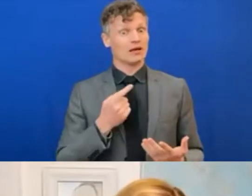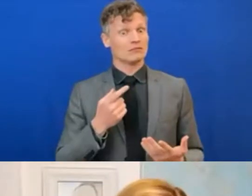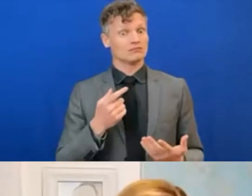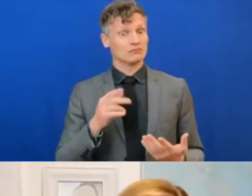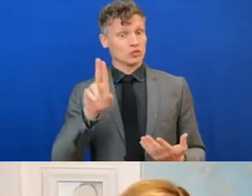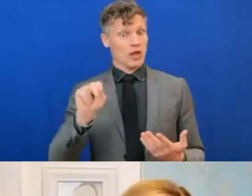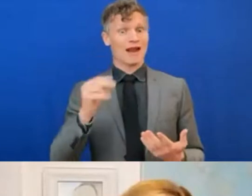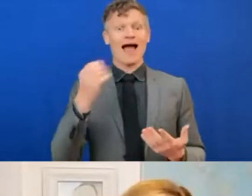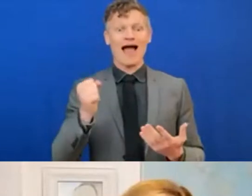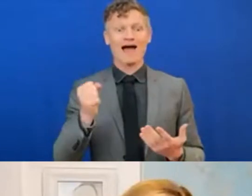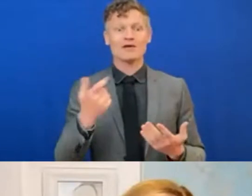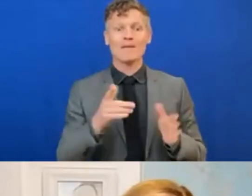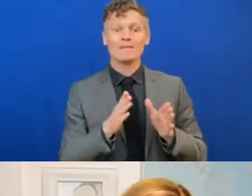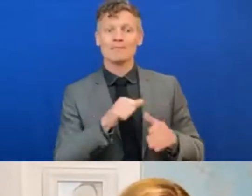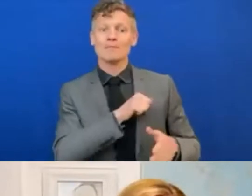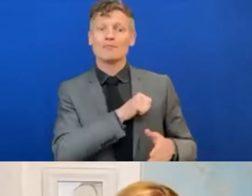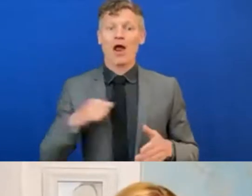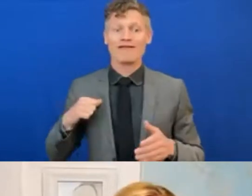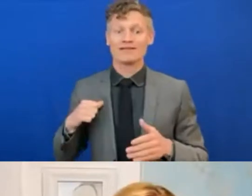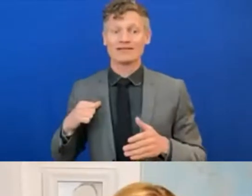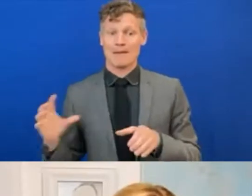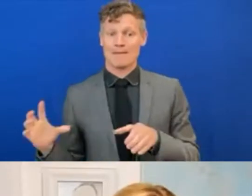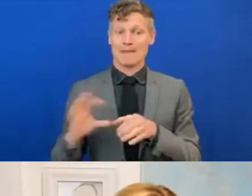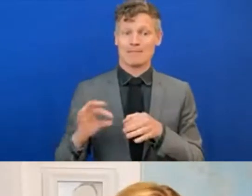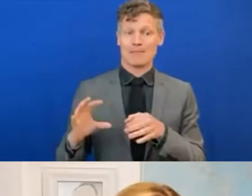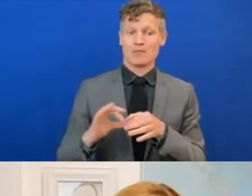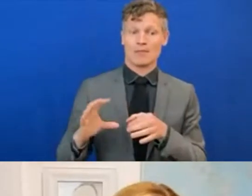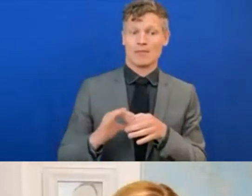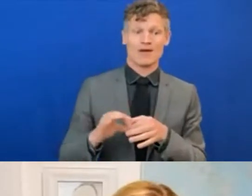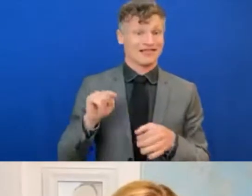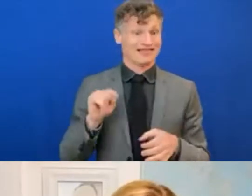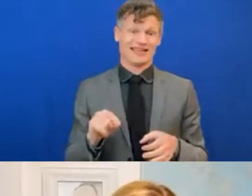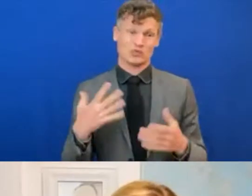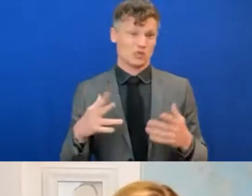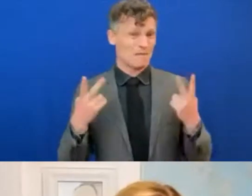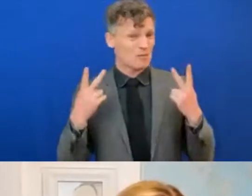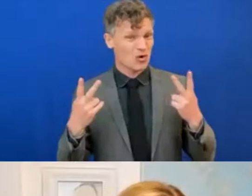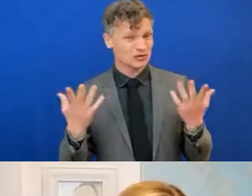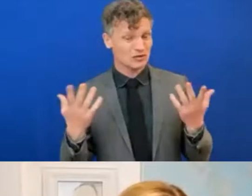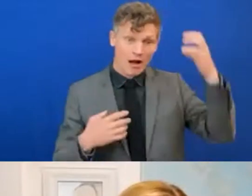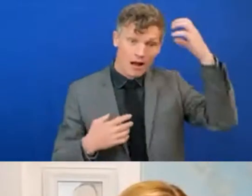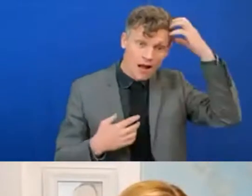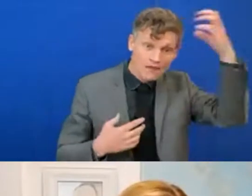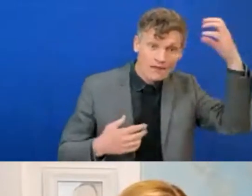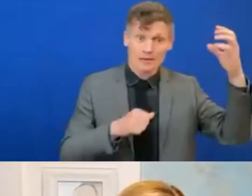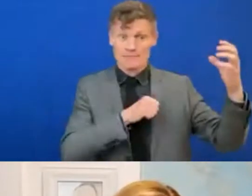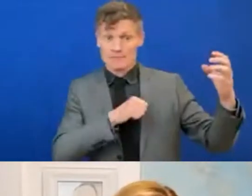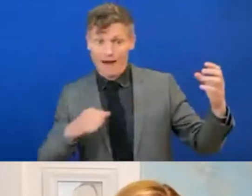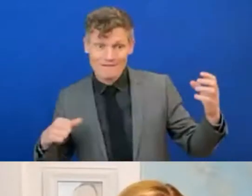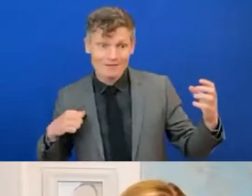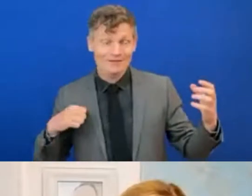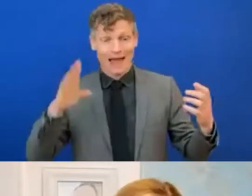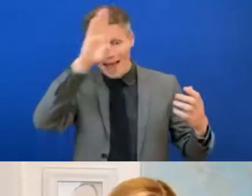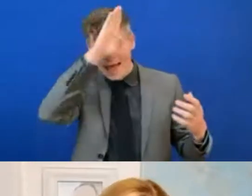to the effectiveness of our work here at the ITU, bringing governments, private sector, academia, and civil